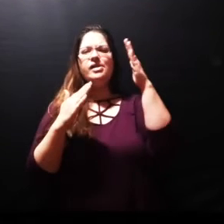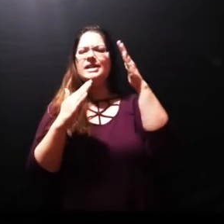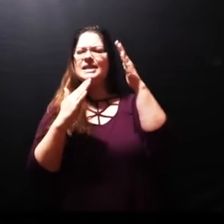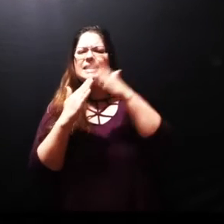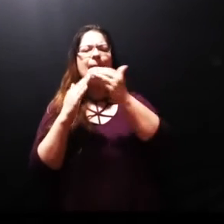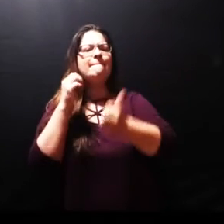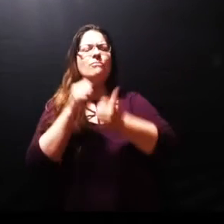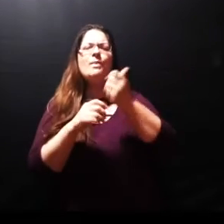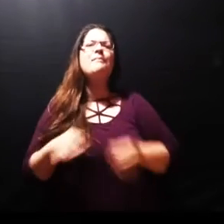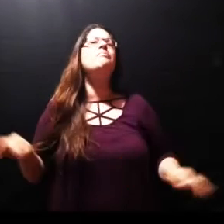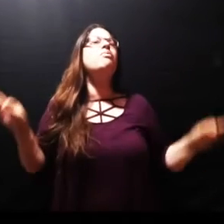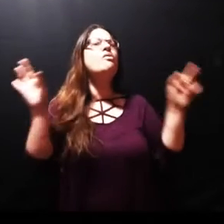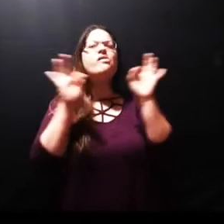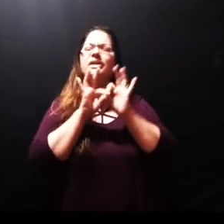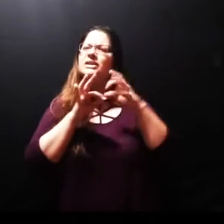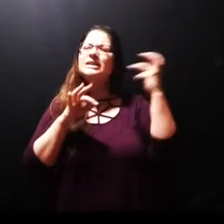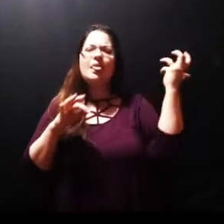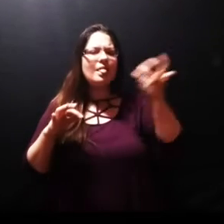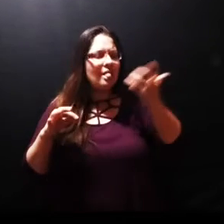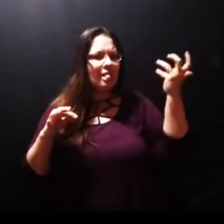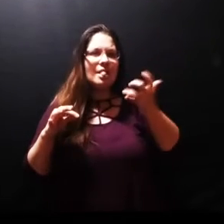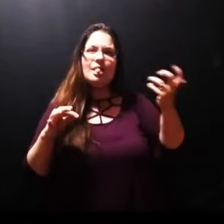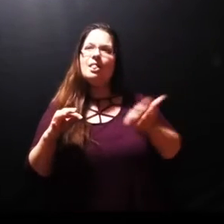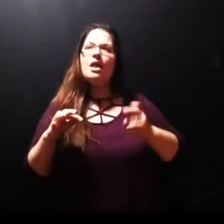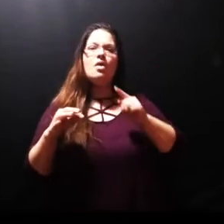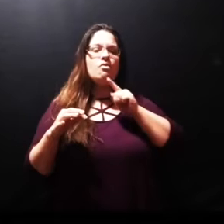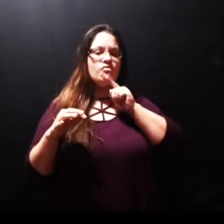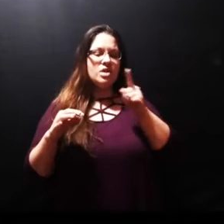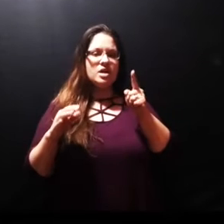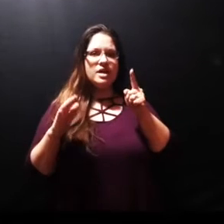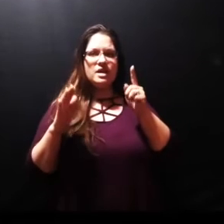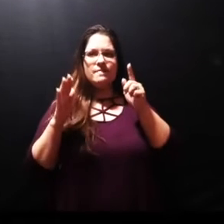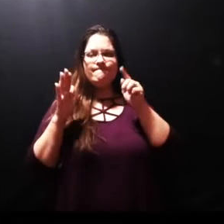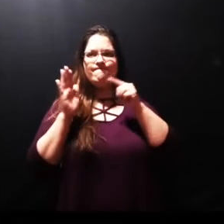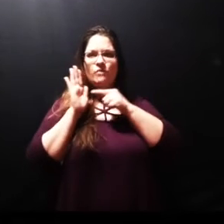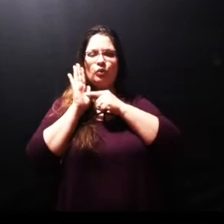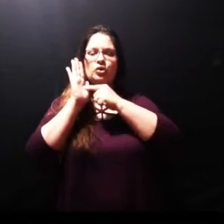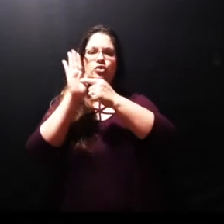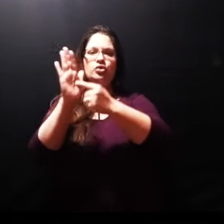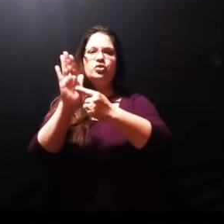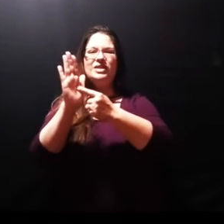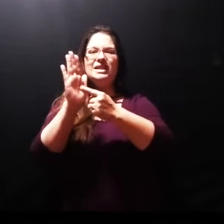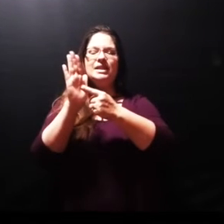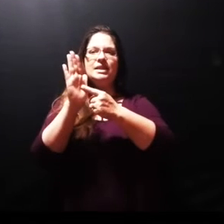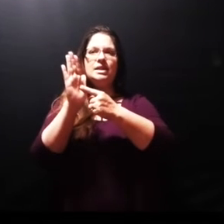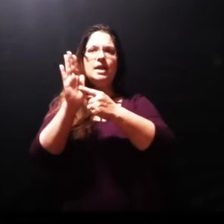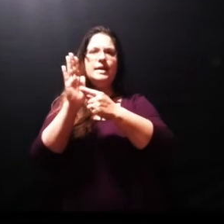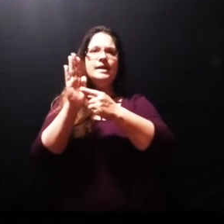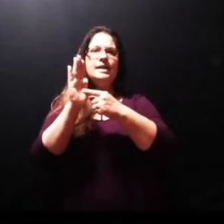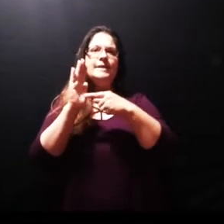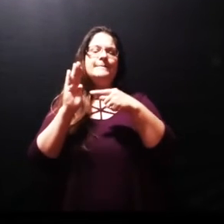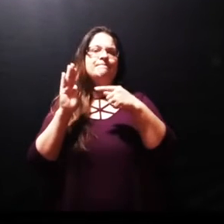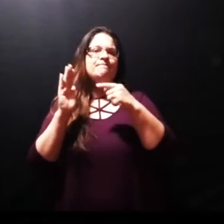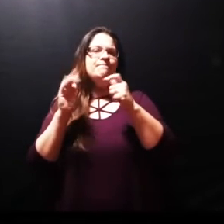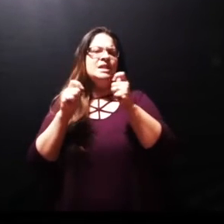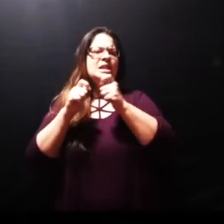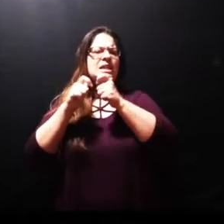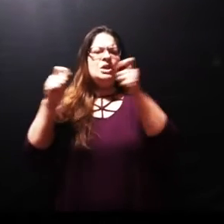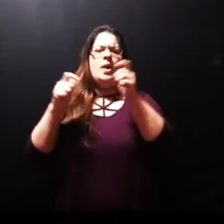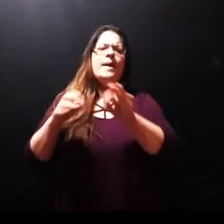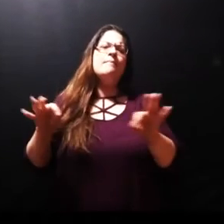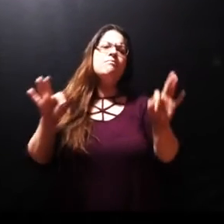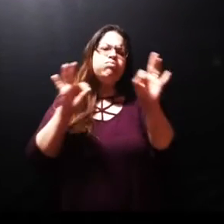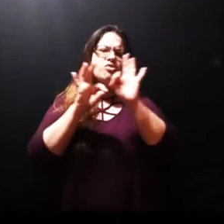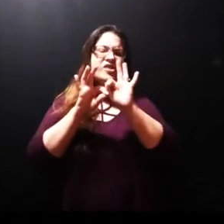chapters in the word of God because this chapter contains the climactic moment of Jesus earthly